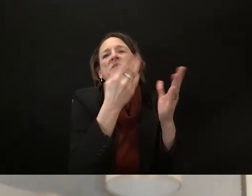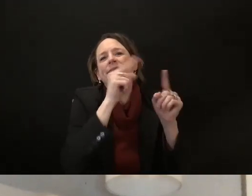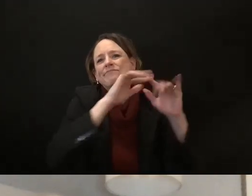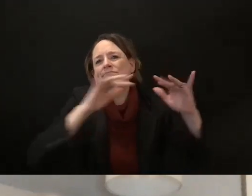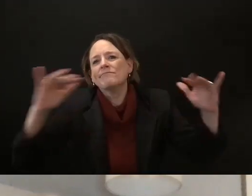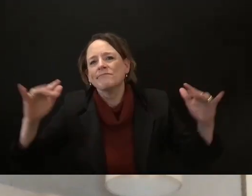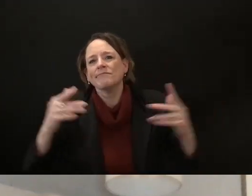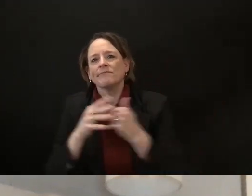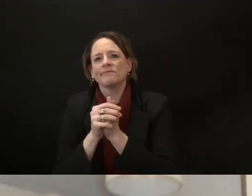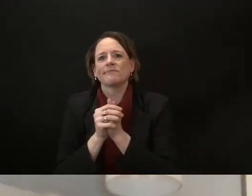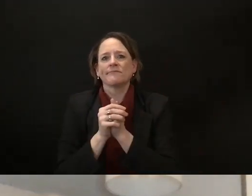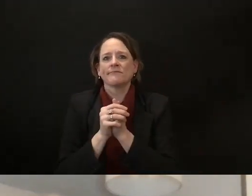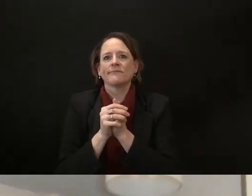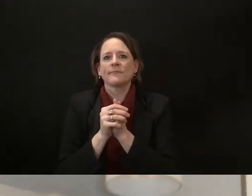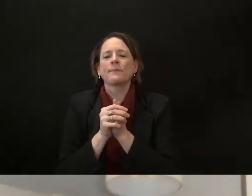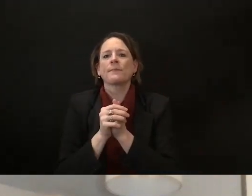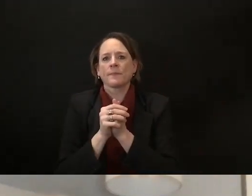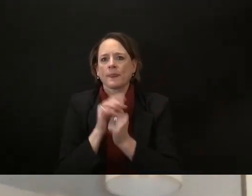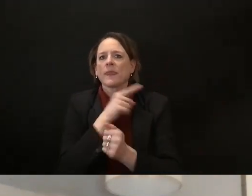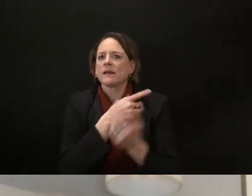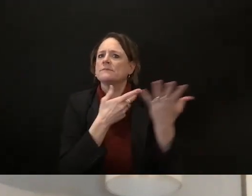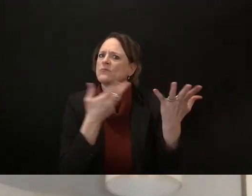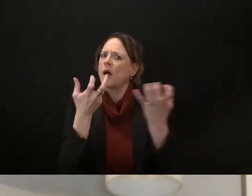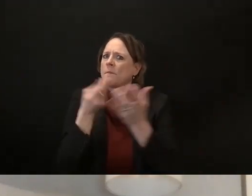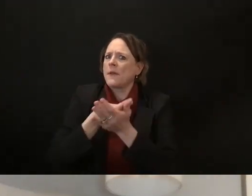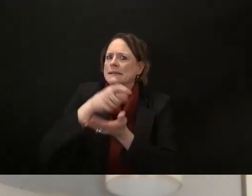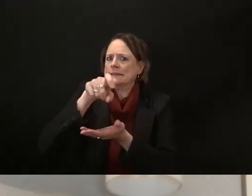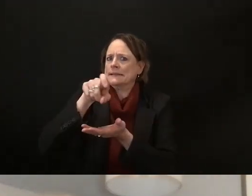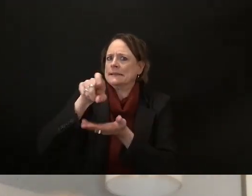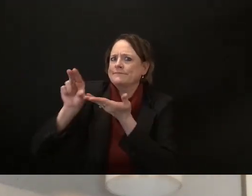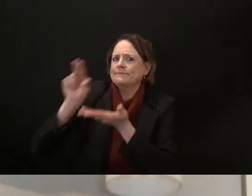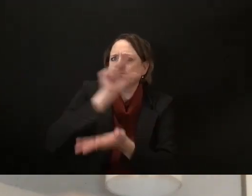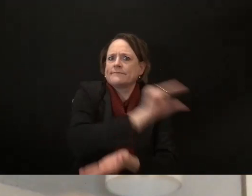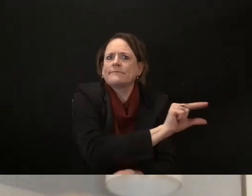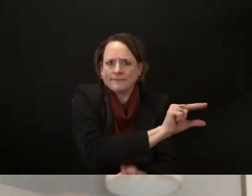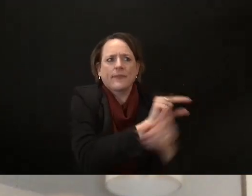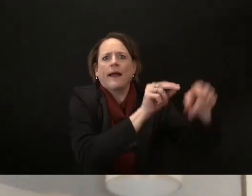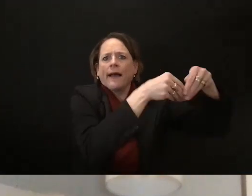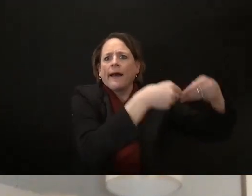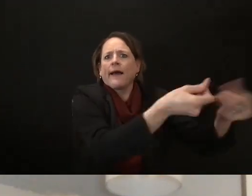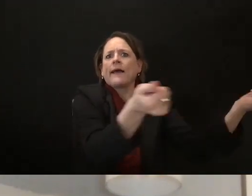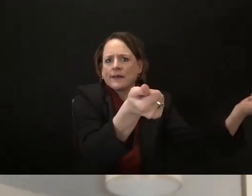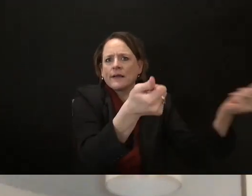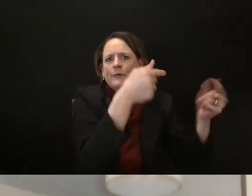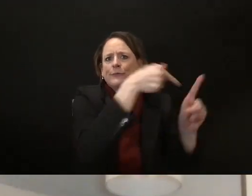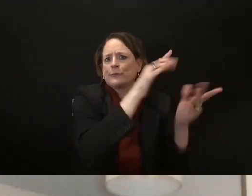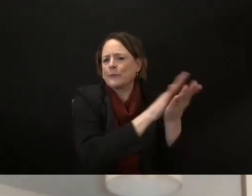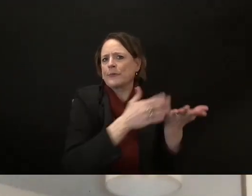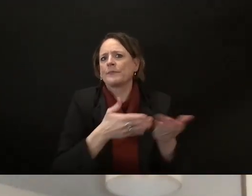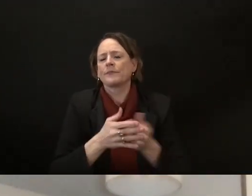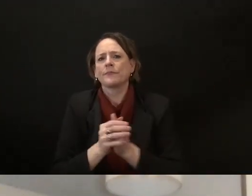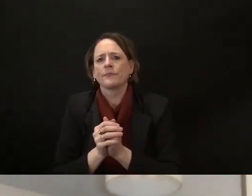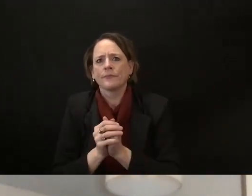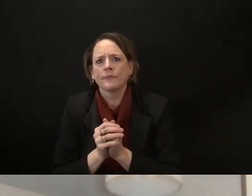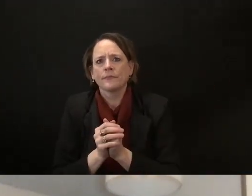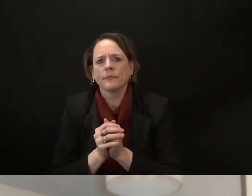we would we want to actually decide how that's going to be spent and have a say in it uh on a committee which is tilted 75 percent republican